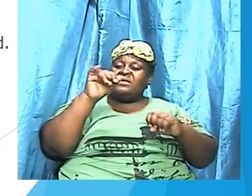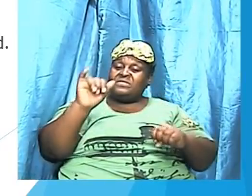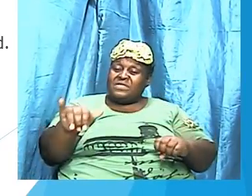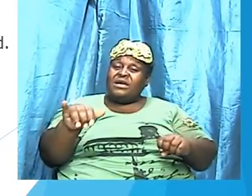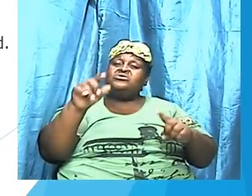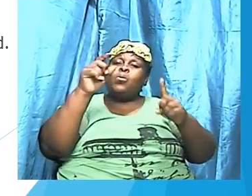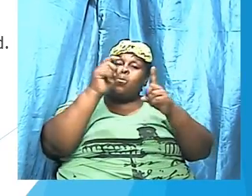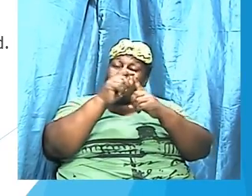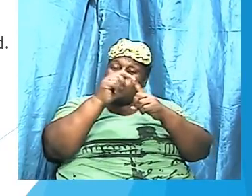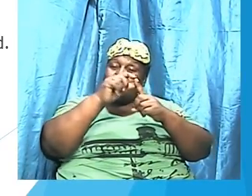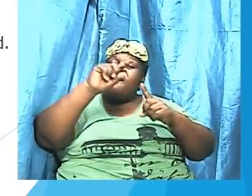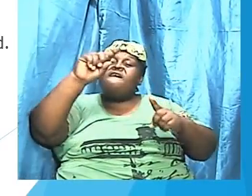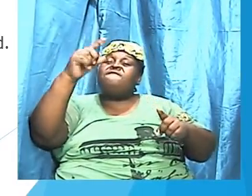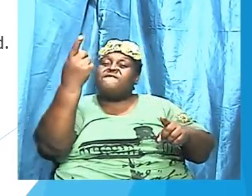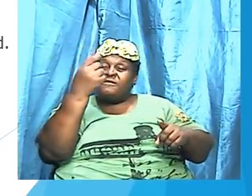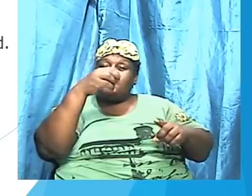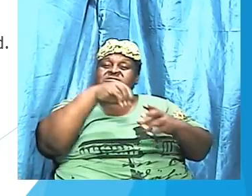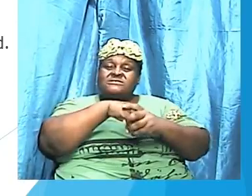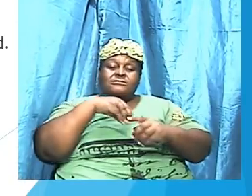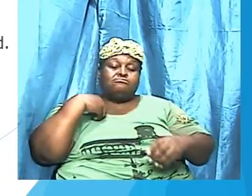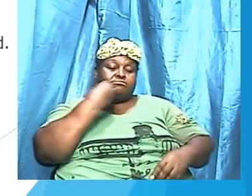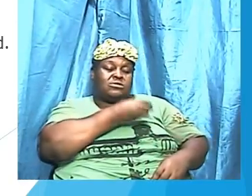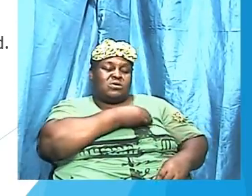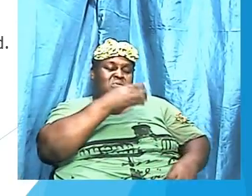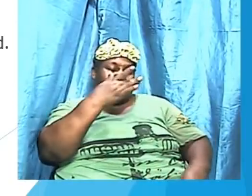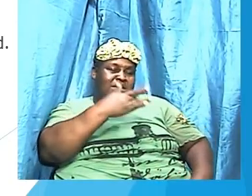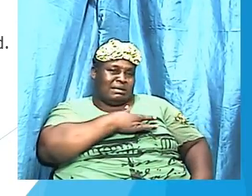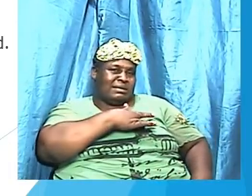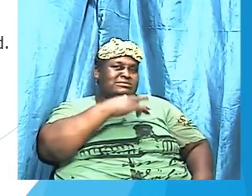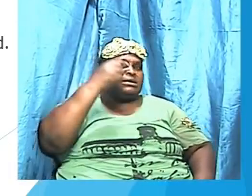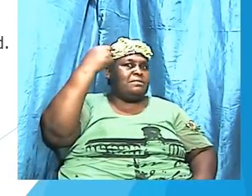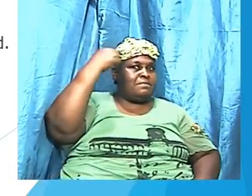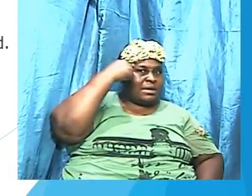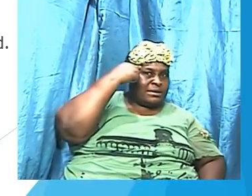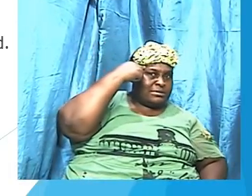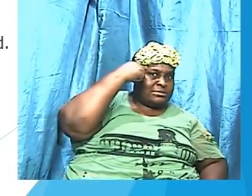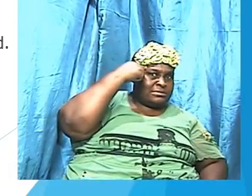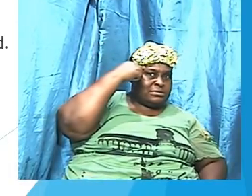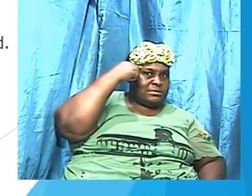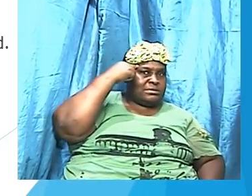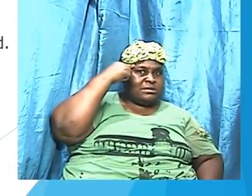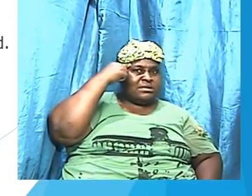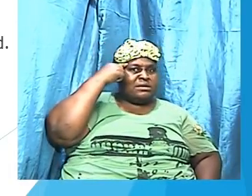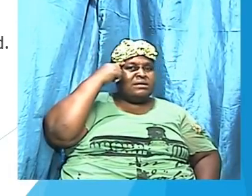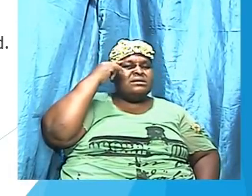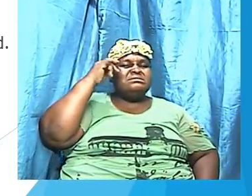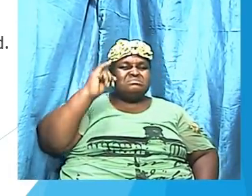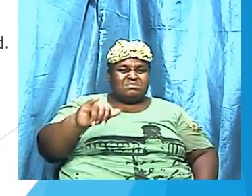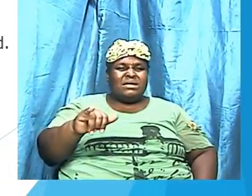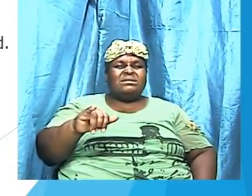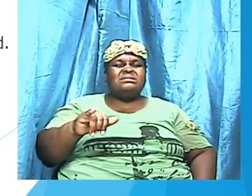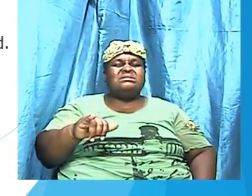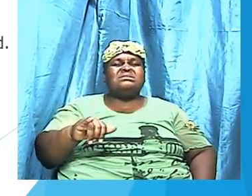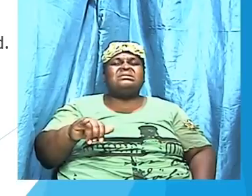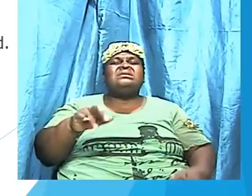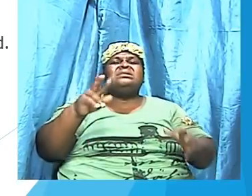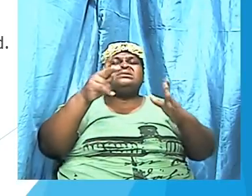must first be there. And that is the point of the principle